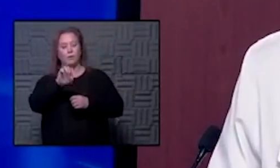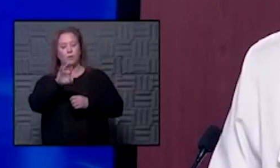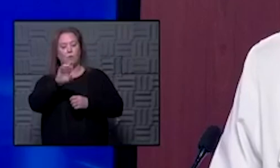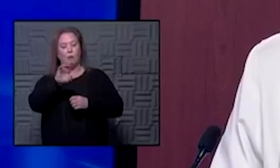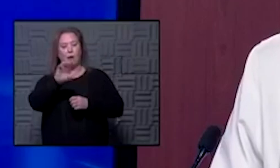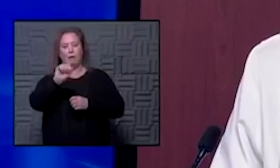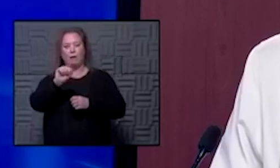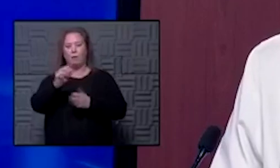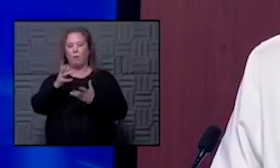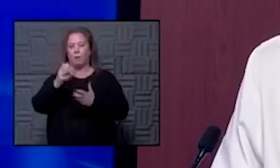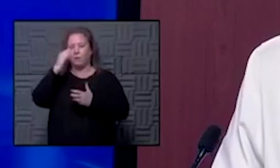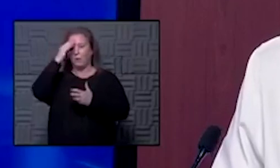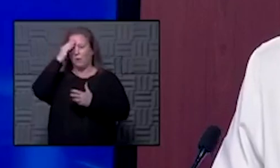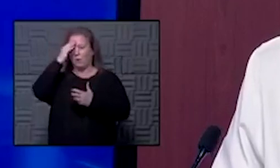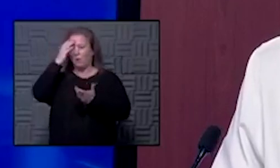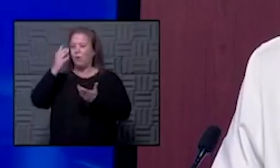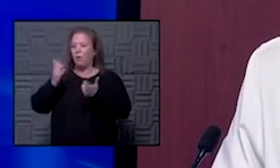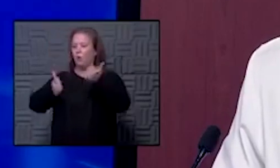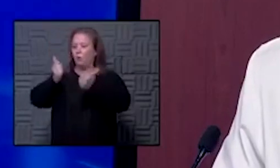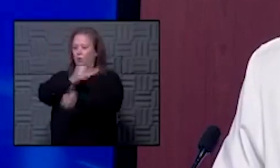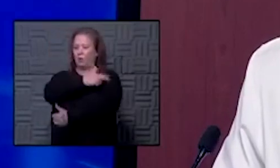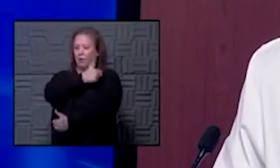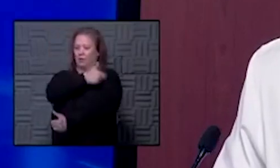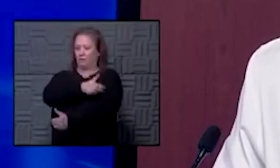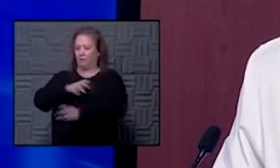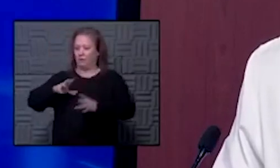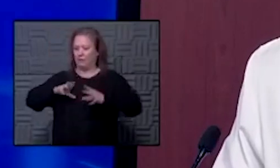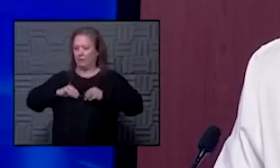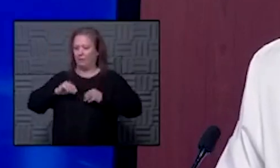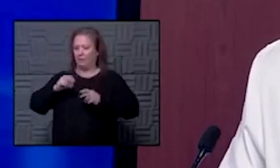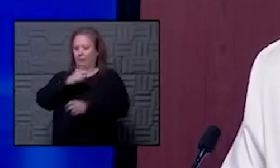know which hospitals are taking patients